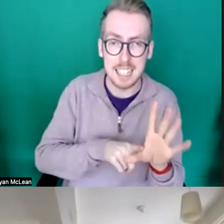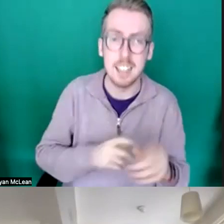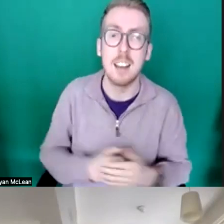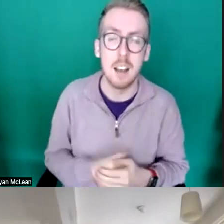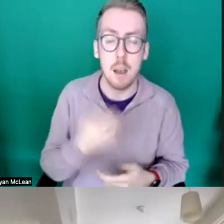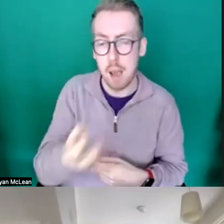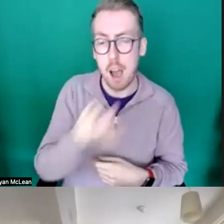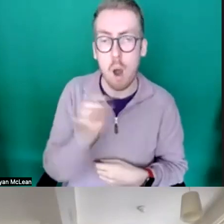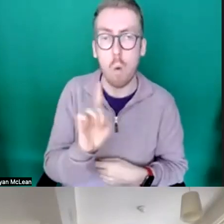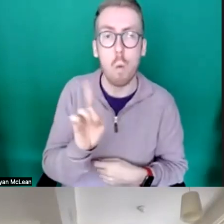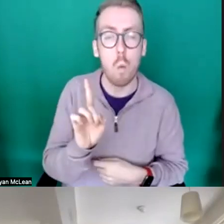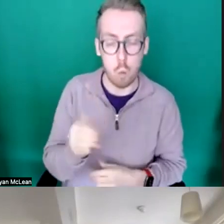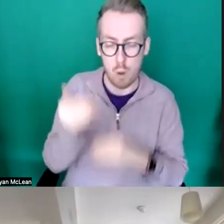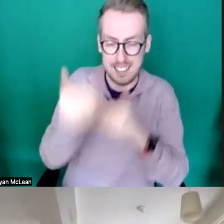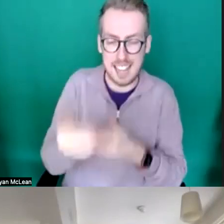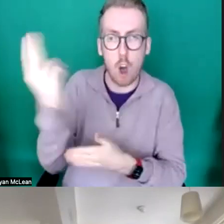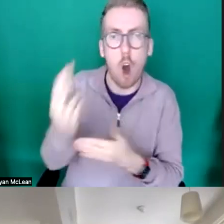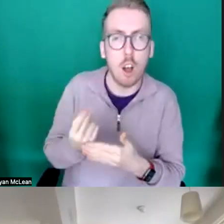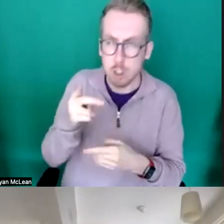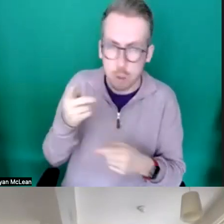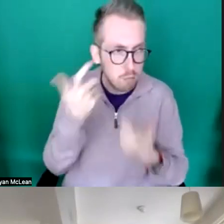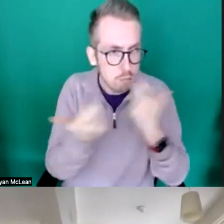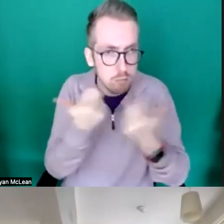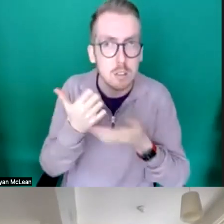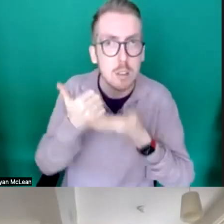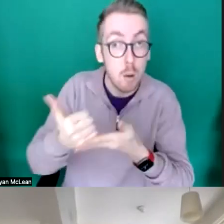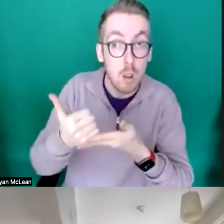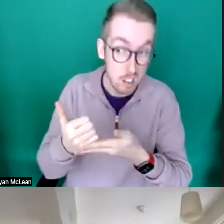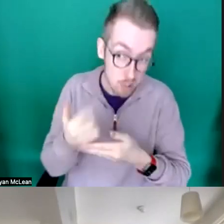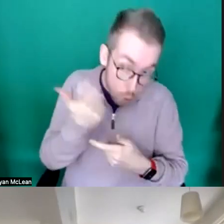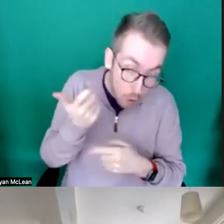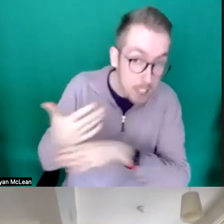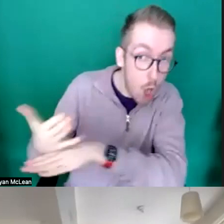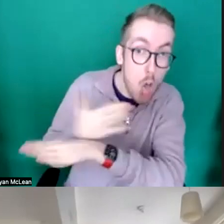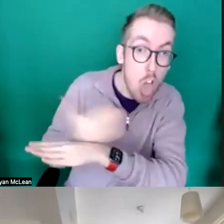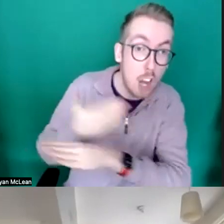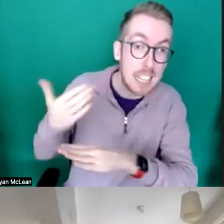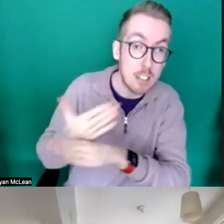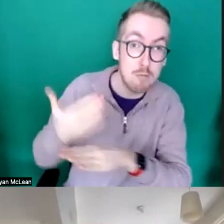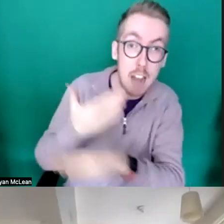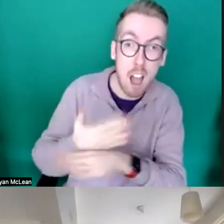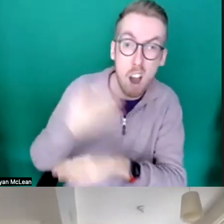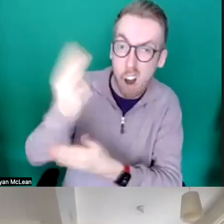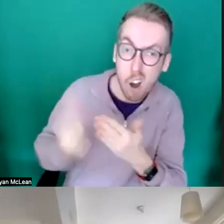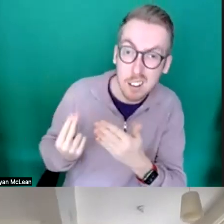stage artists are you looking to support would you consider early career artists um but with some experience of outdoor work